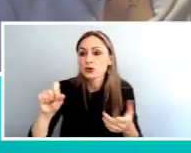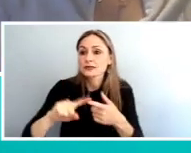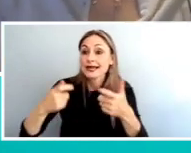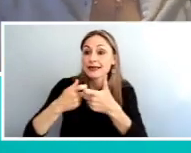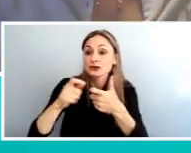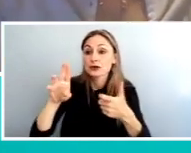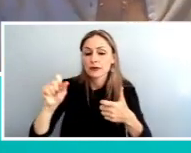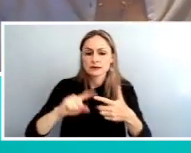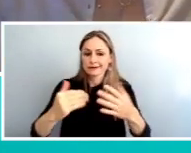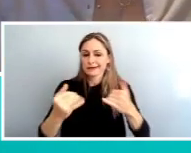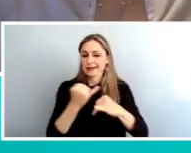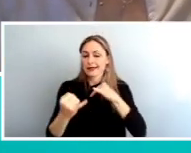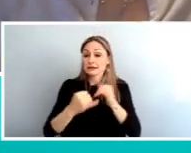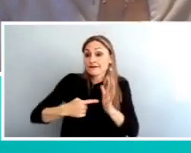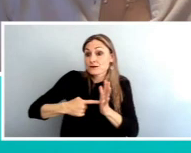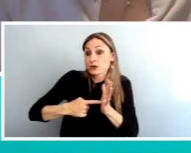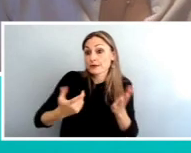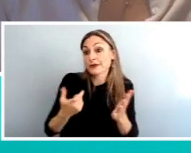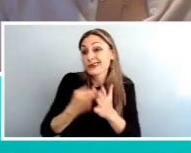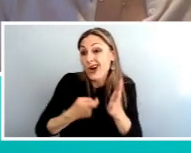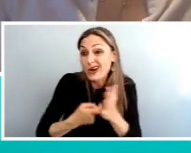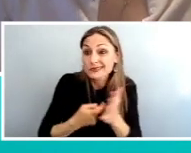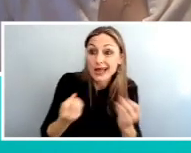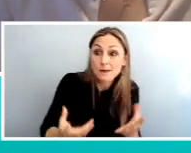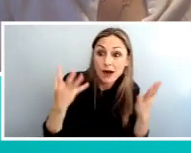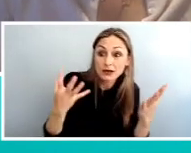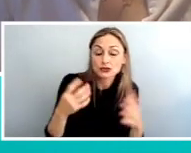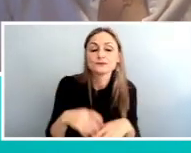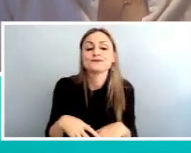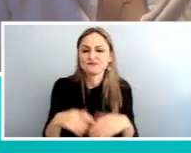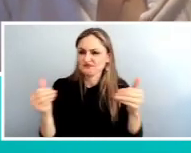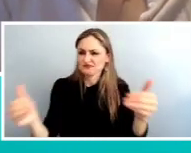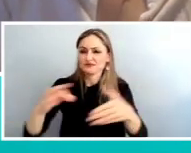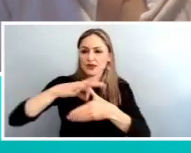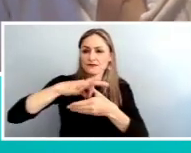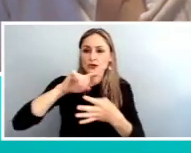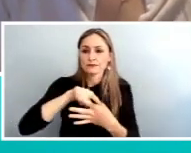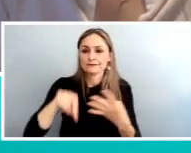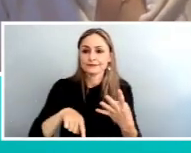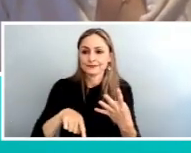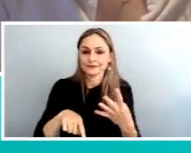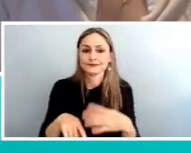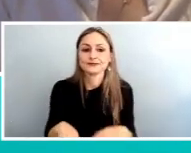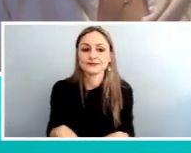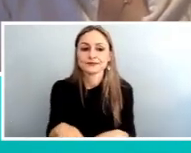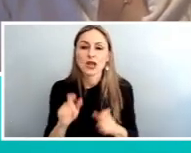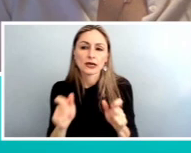service. So, fares and how much it costs to take a ride. And so, go ahead and vote on these other goals. And I'll give you a minute again.